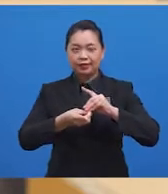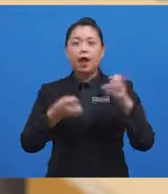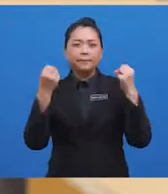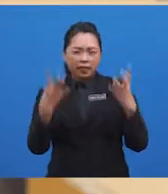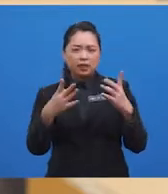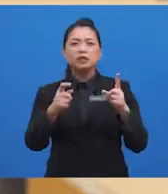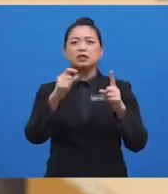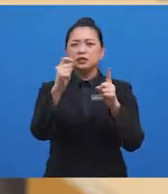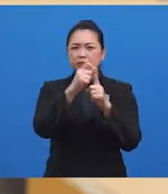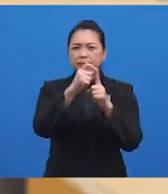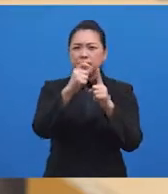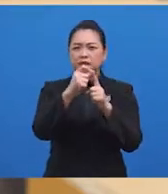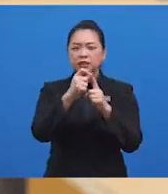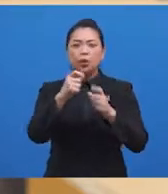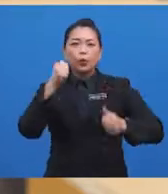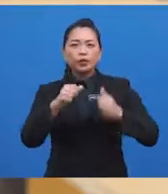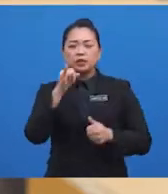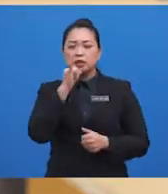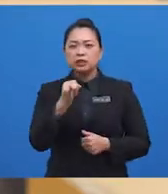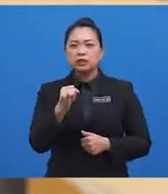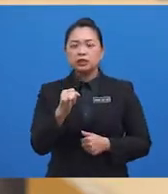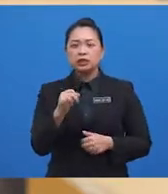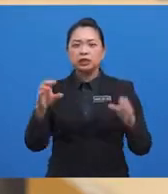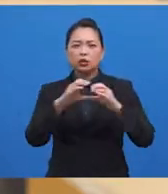terms which is content specified,